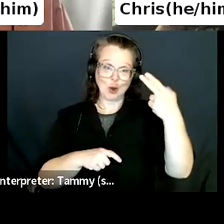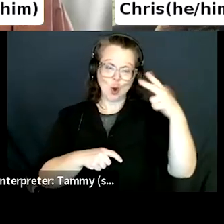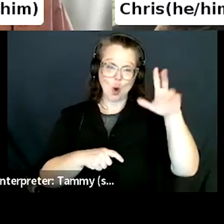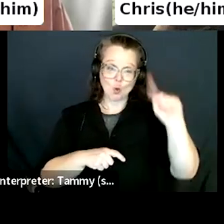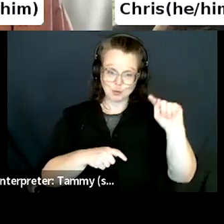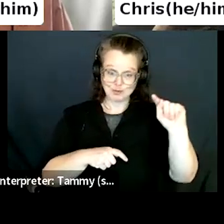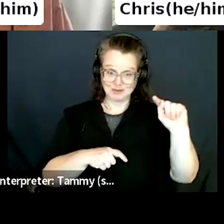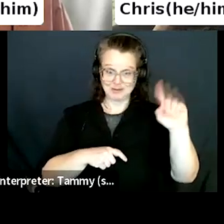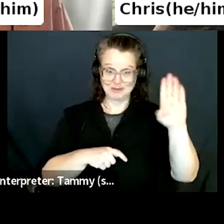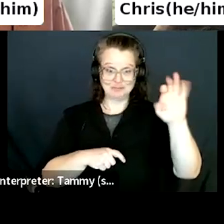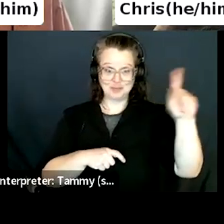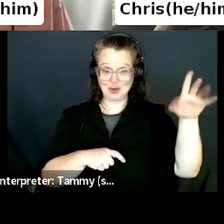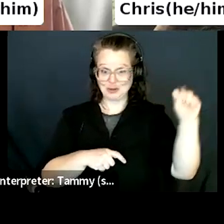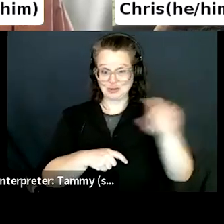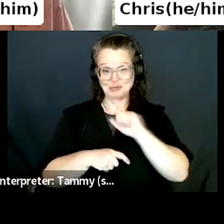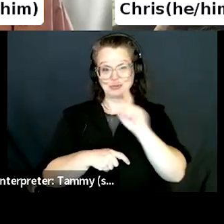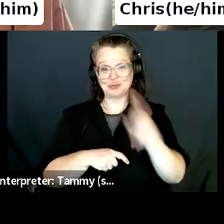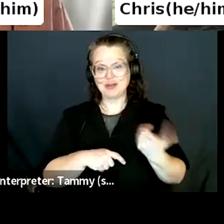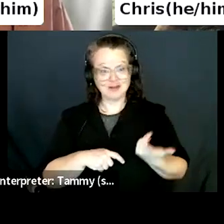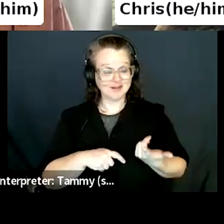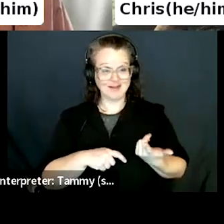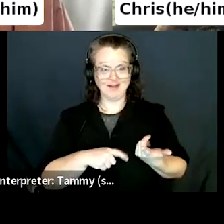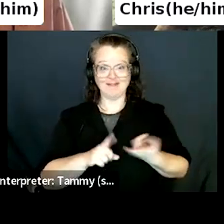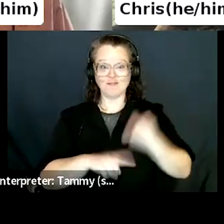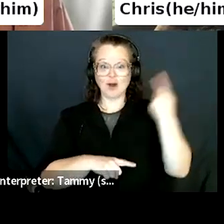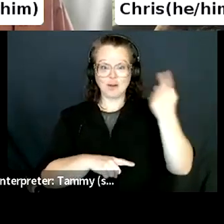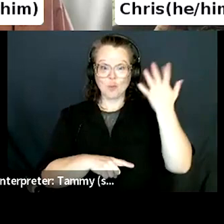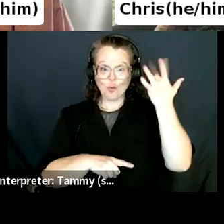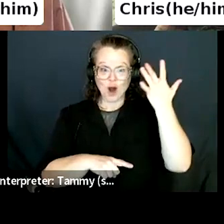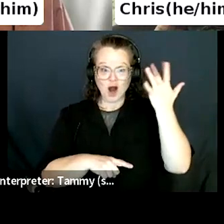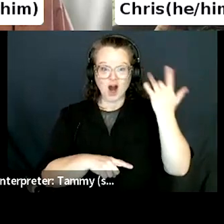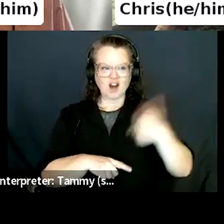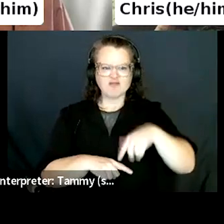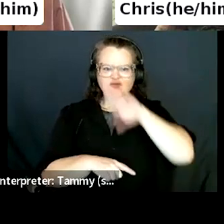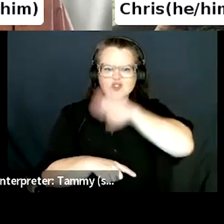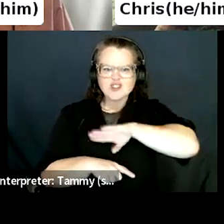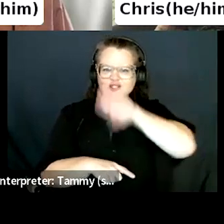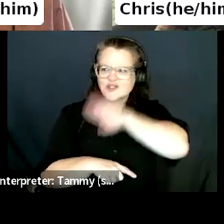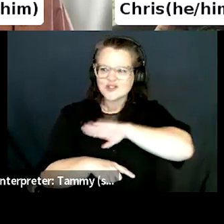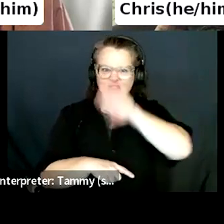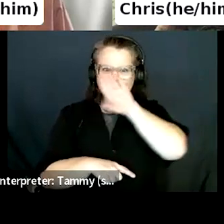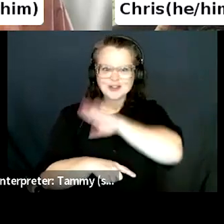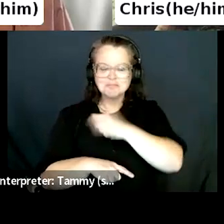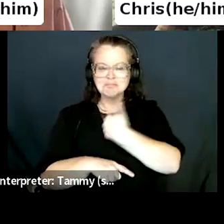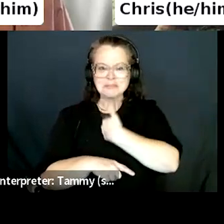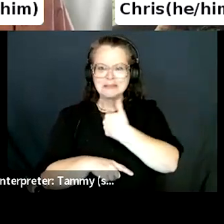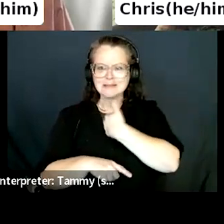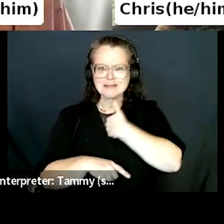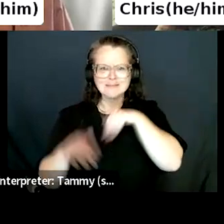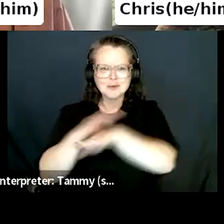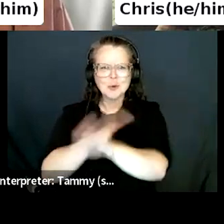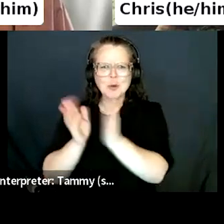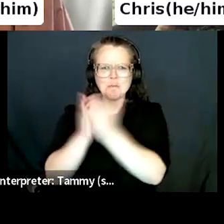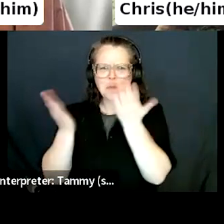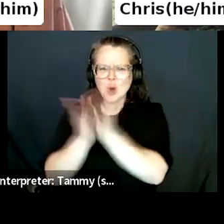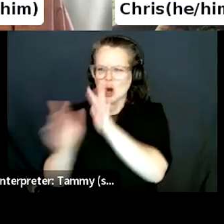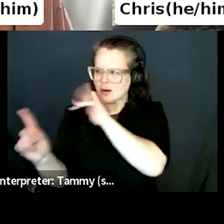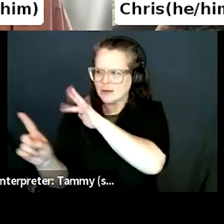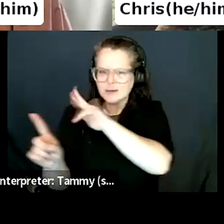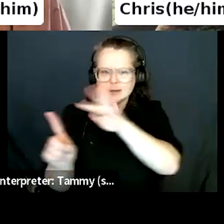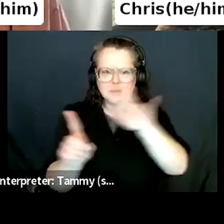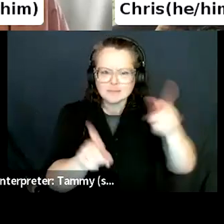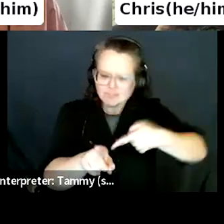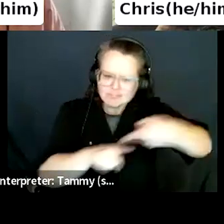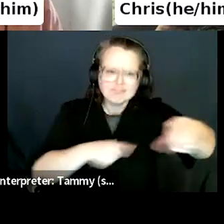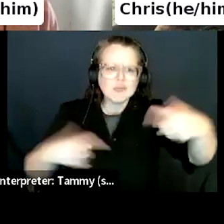Um, I, I love books. I love bookstores. Um, I owned a comic book store for